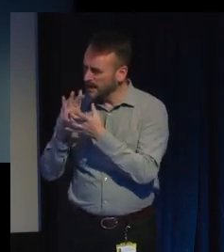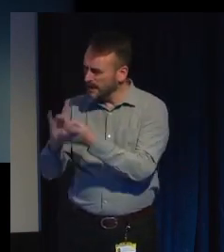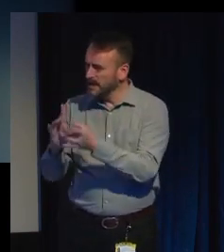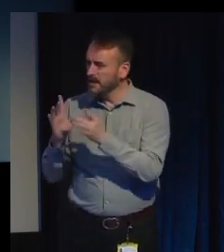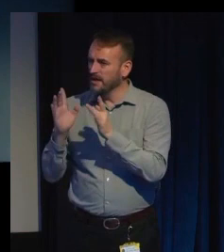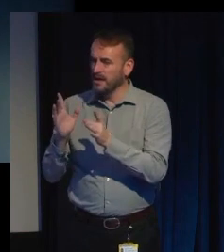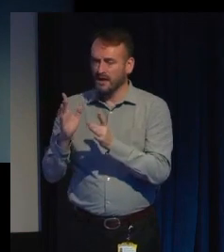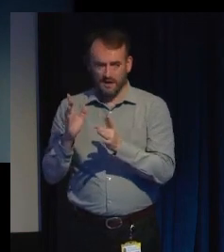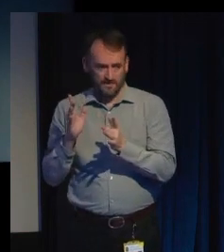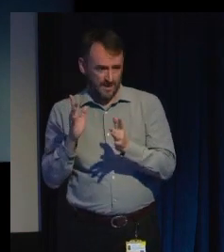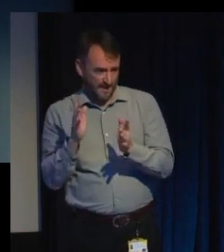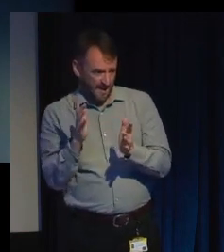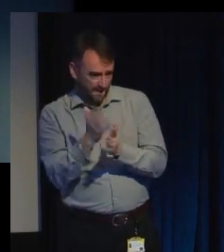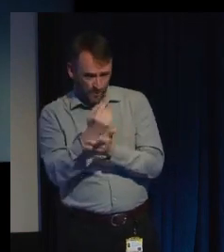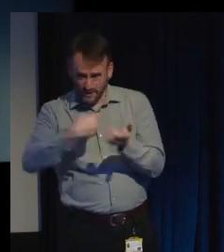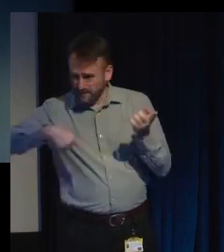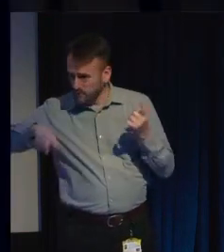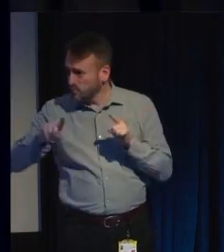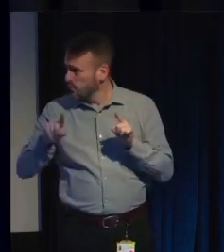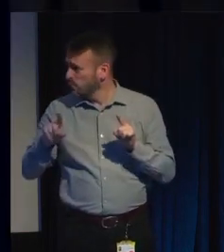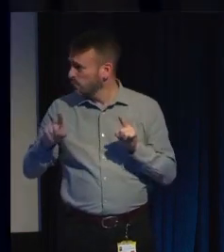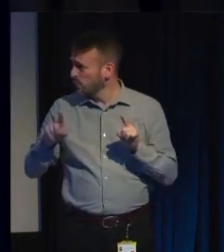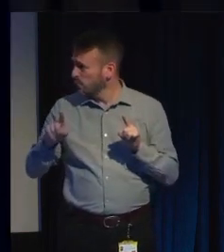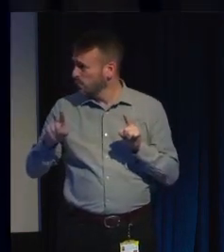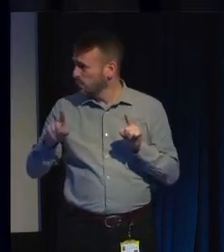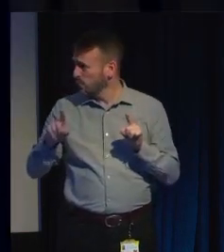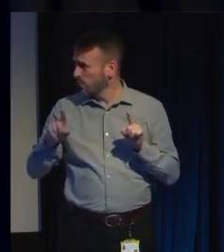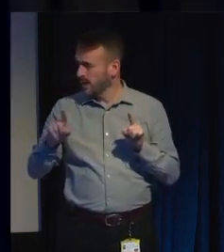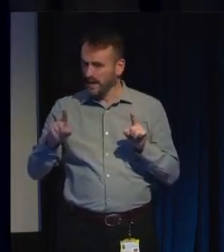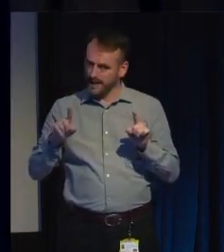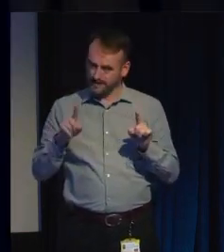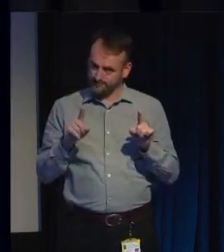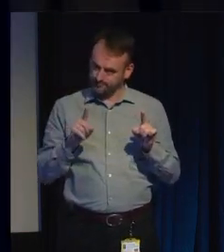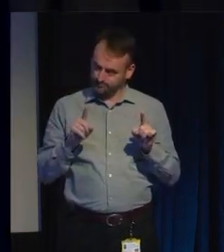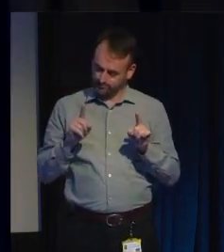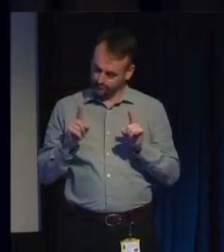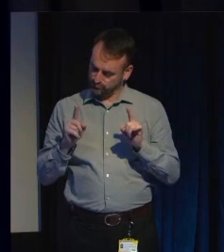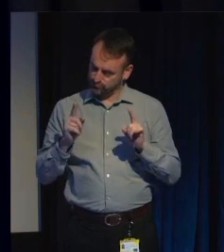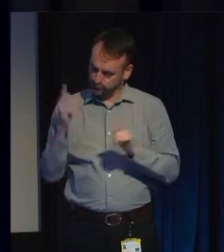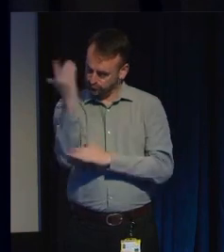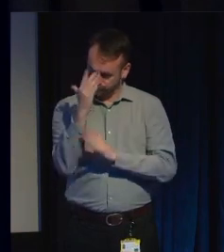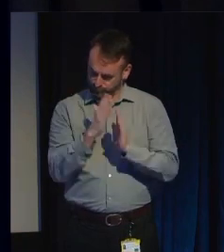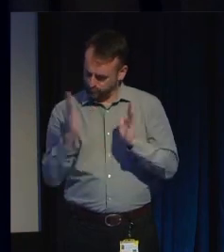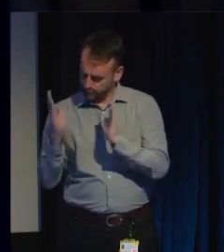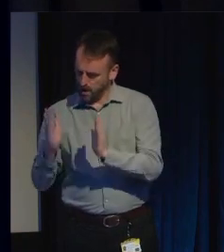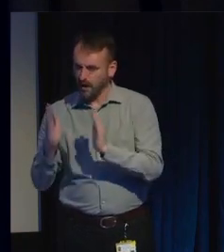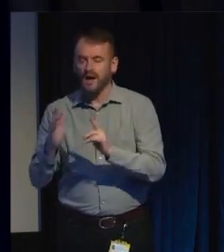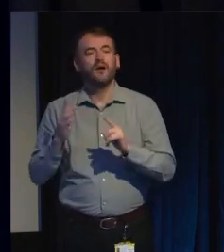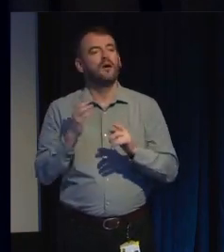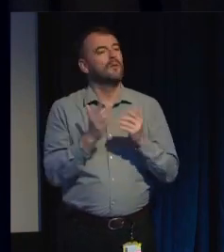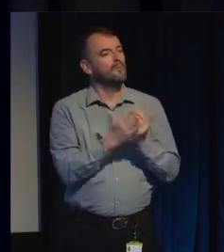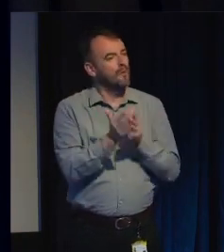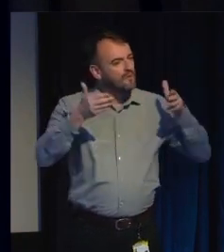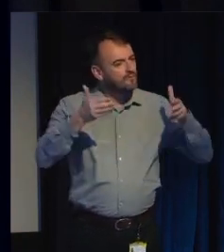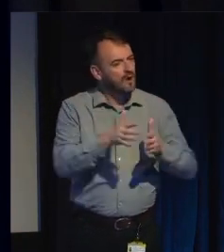you, it's only part of the talk. I'm sort of kind of talking about culture today in the hallowed